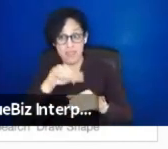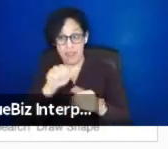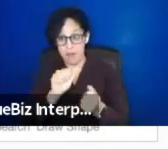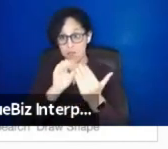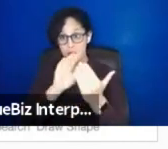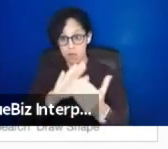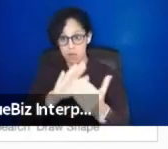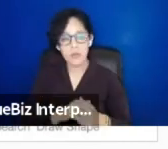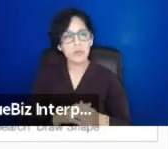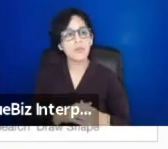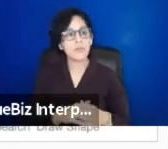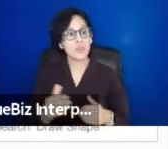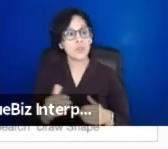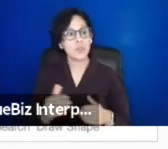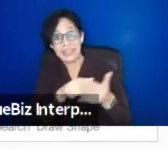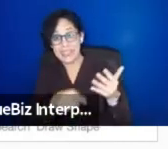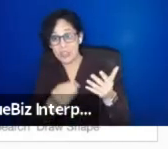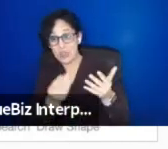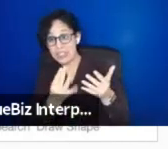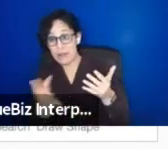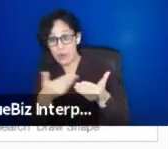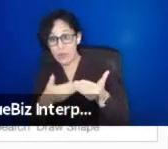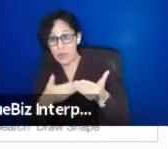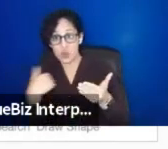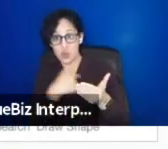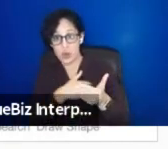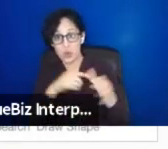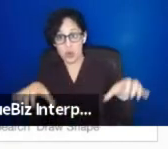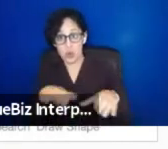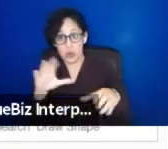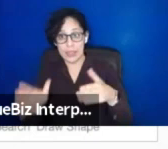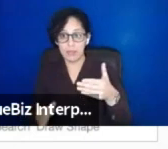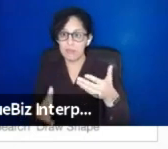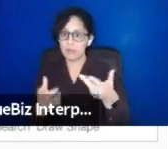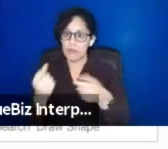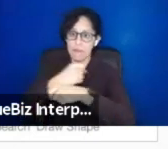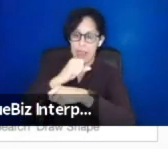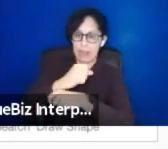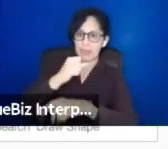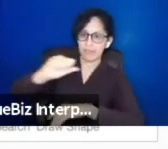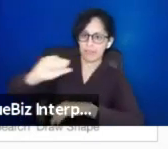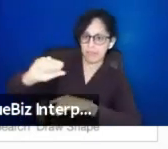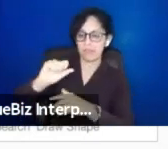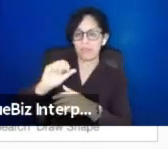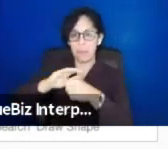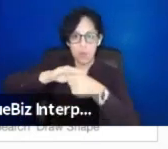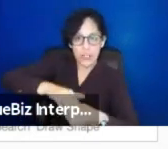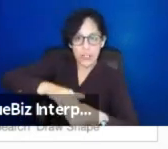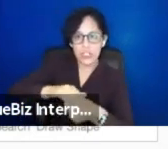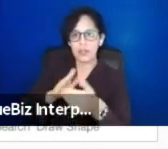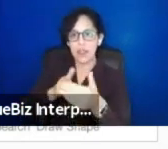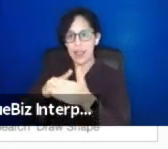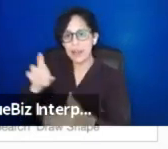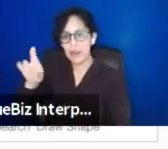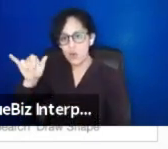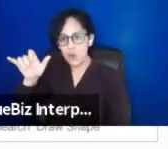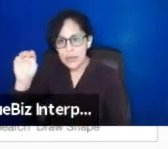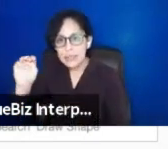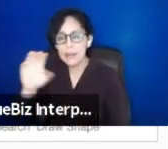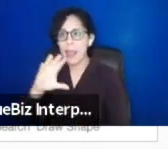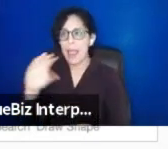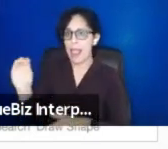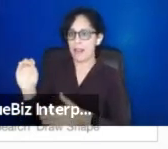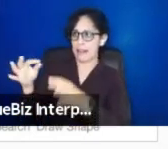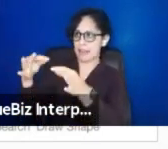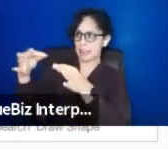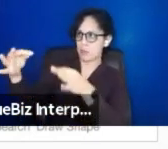things we are doing to fight racism and oppression. And using those donors, bringing them back into the fold and giving them